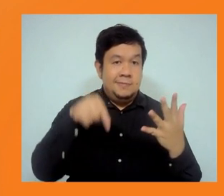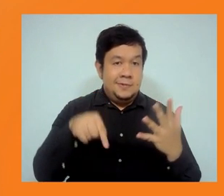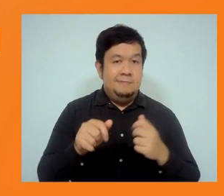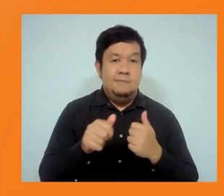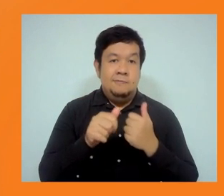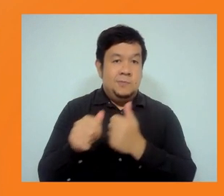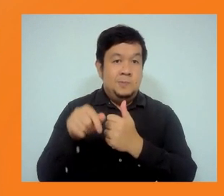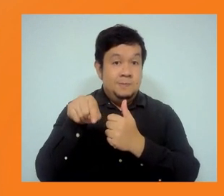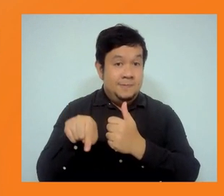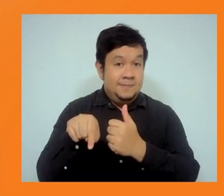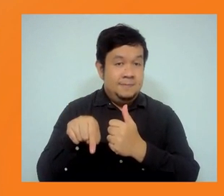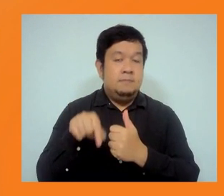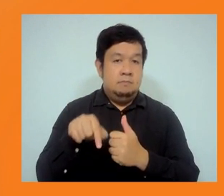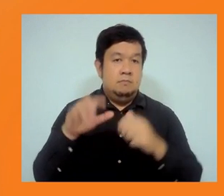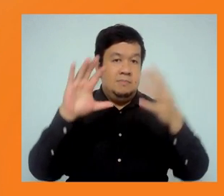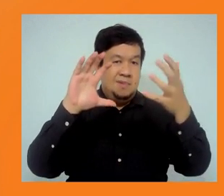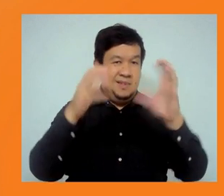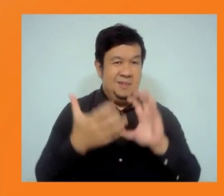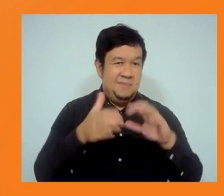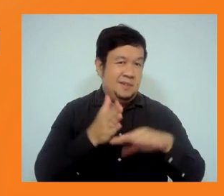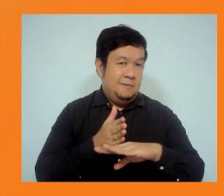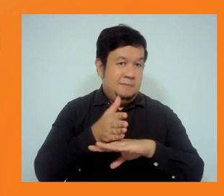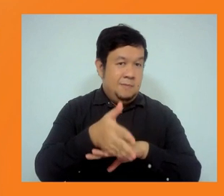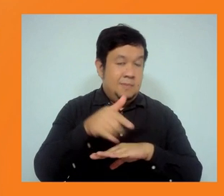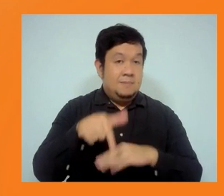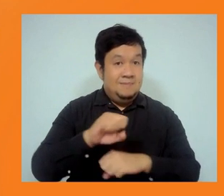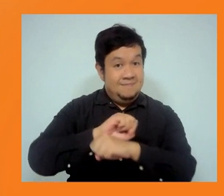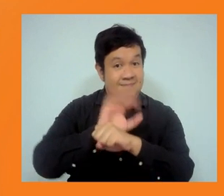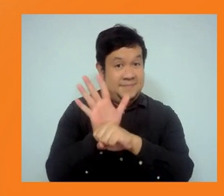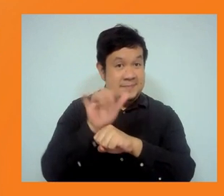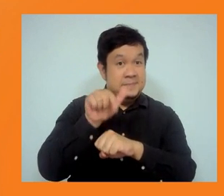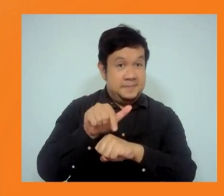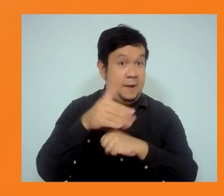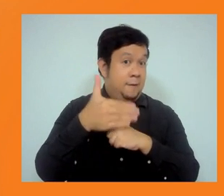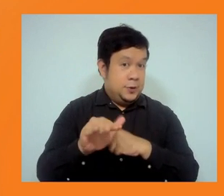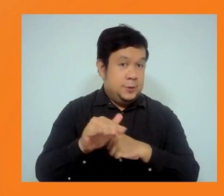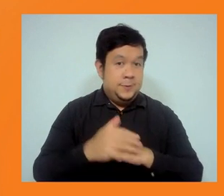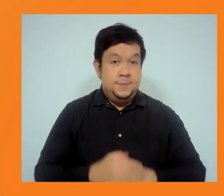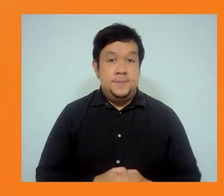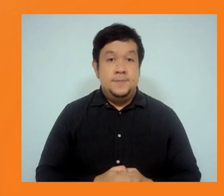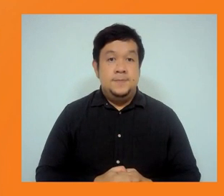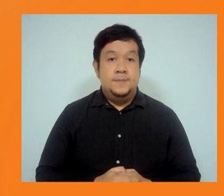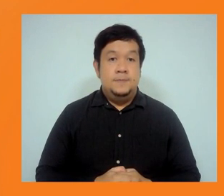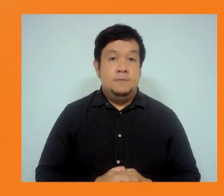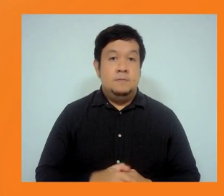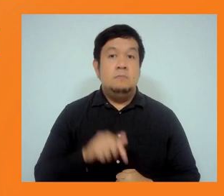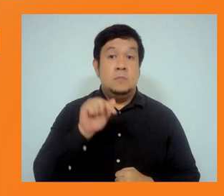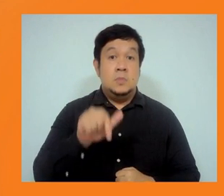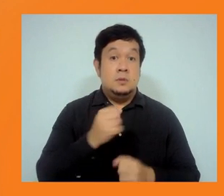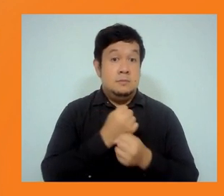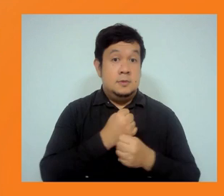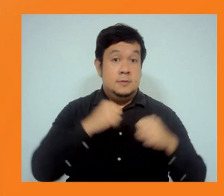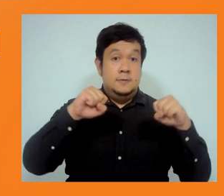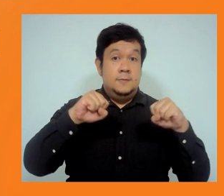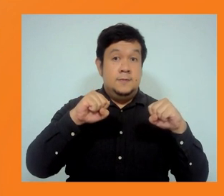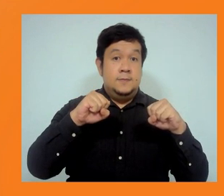As the ADB is gearing towards revisiting its 2009 Safeguard Policy, this session will critically reflect the gaps